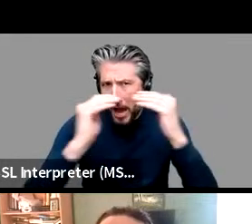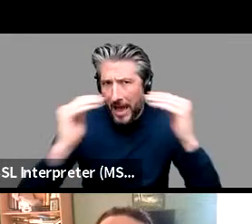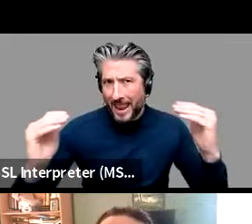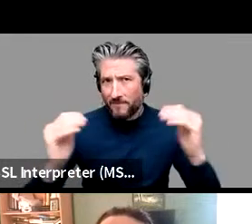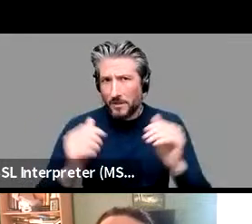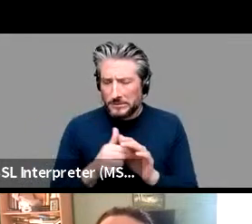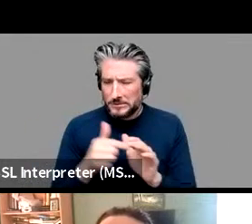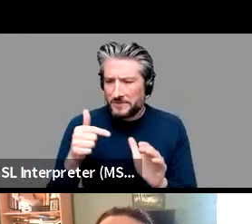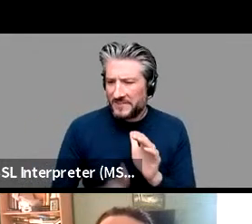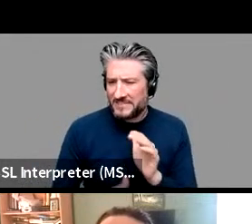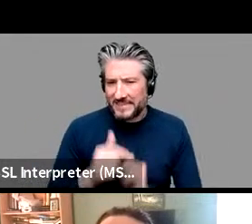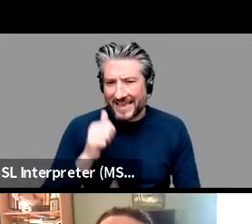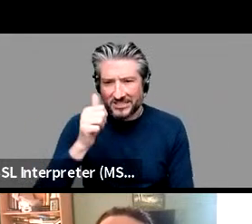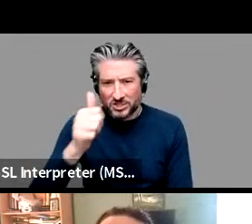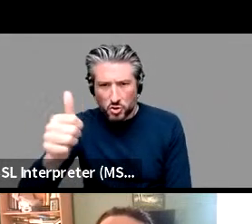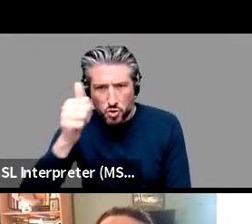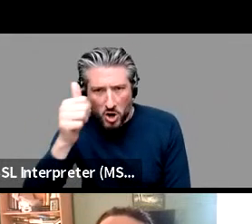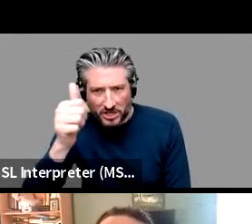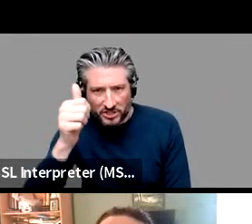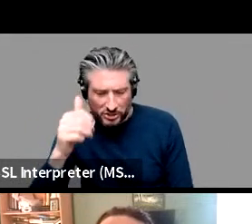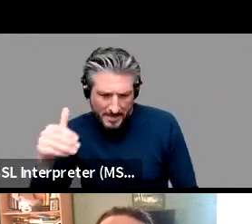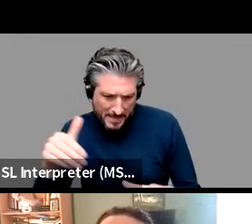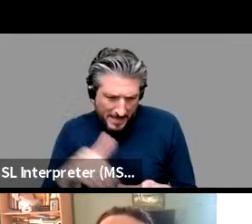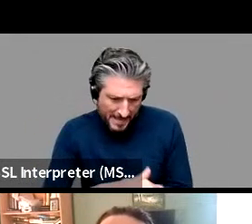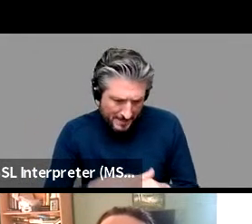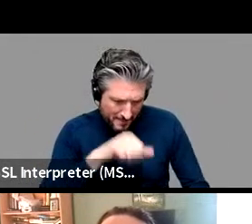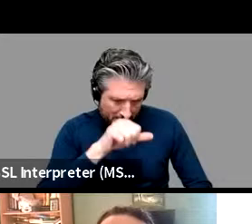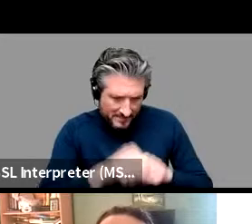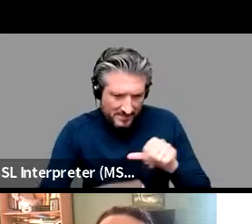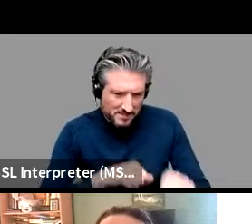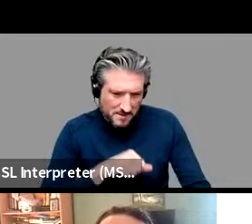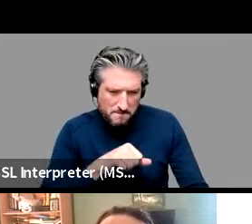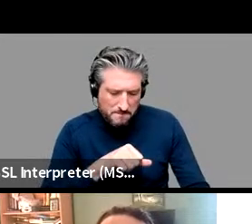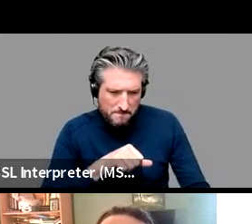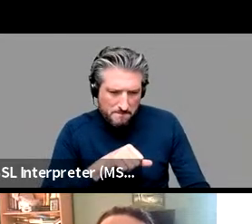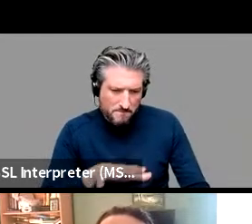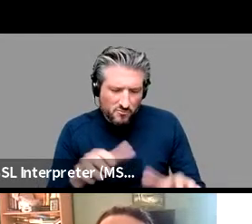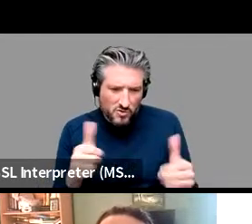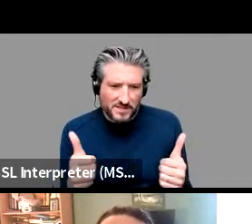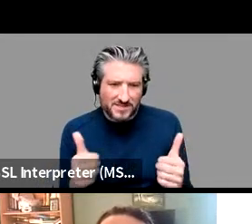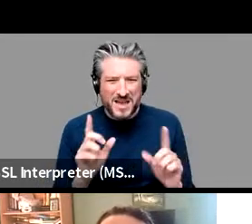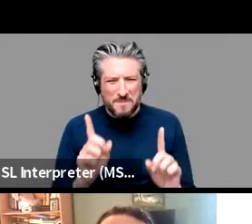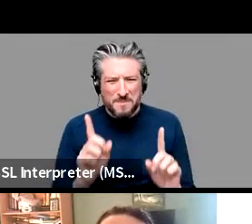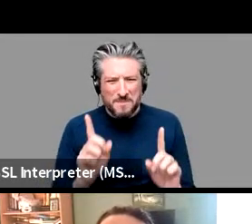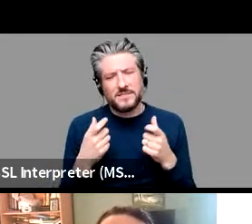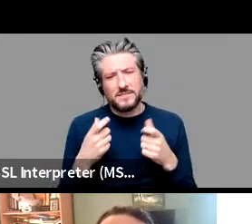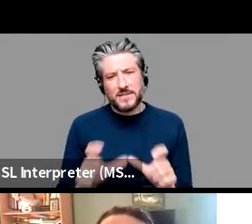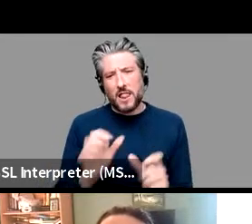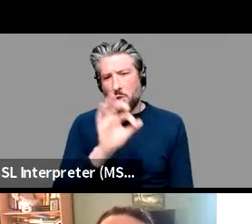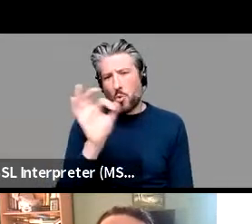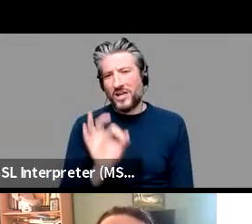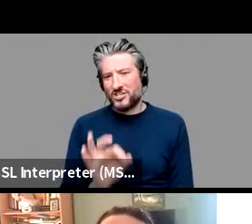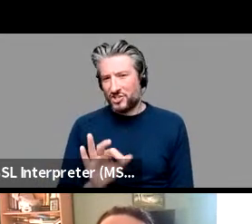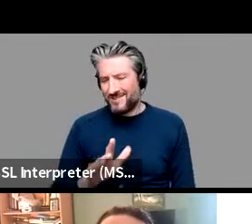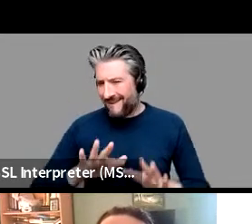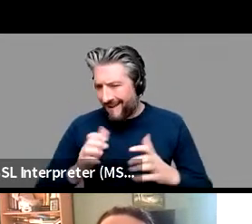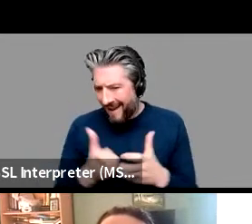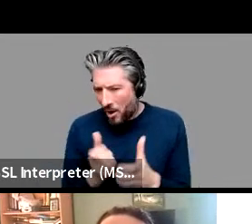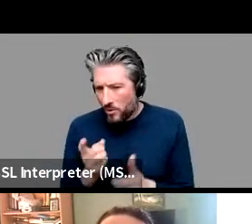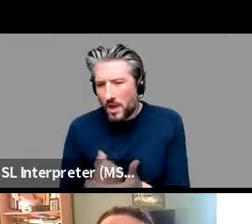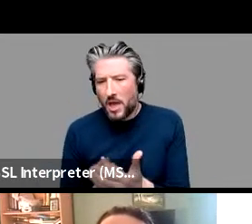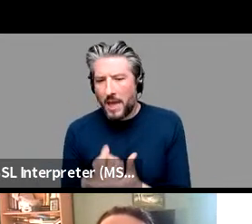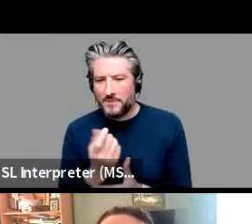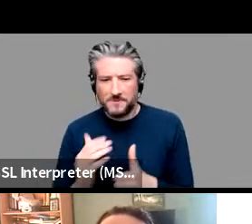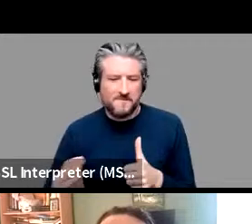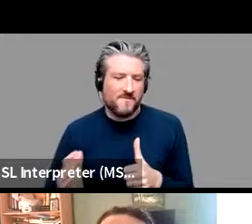to the system for free but then the question is coming back okay how that came about in the first place